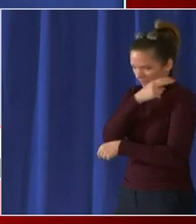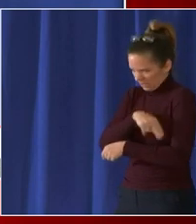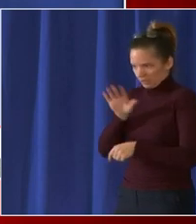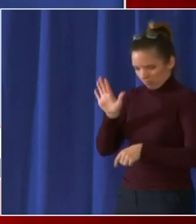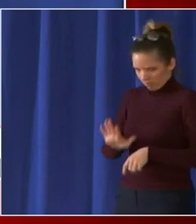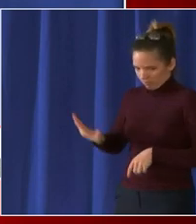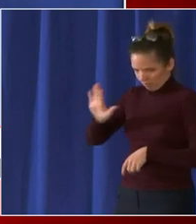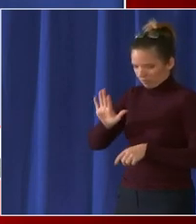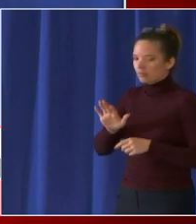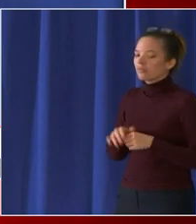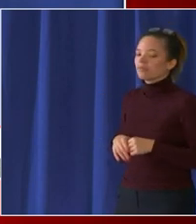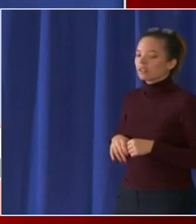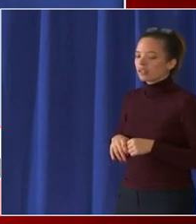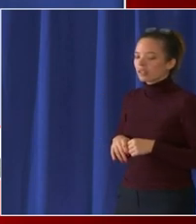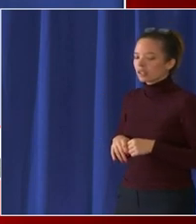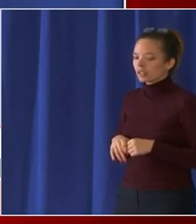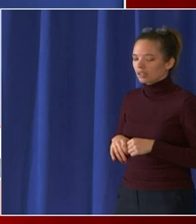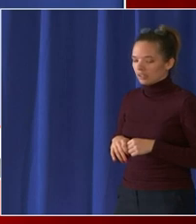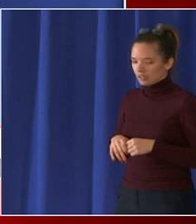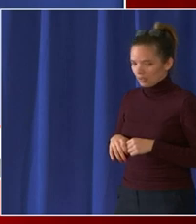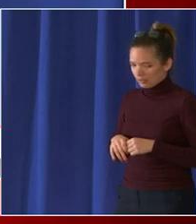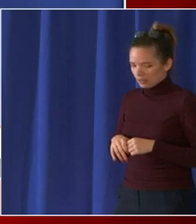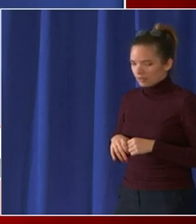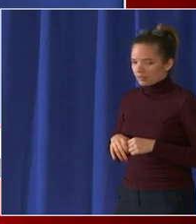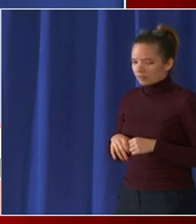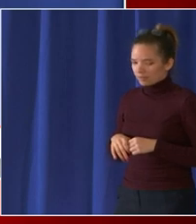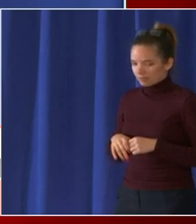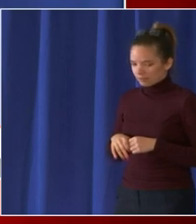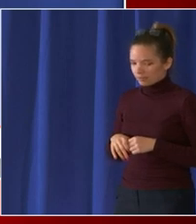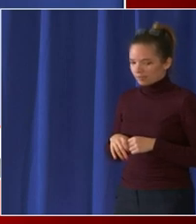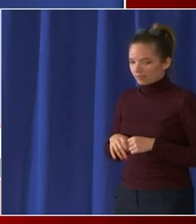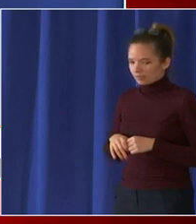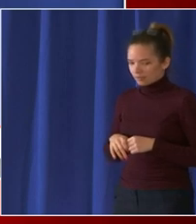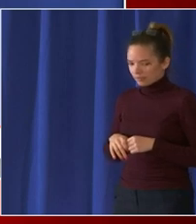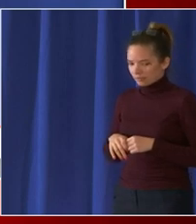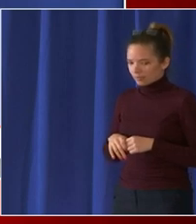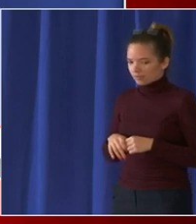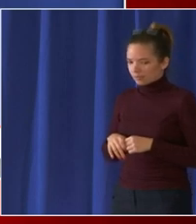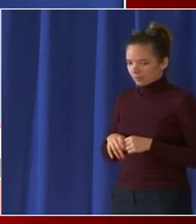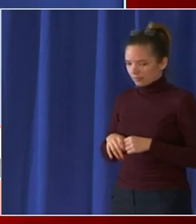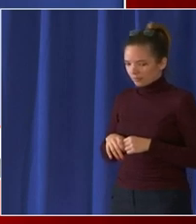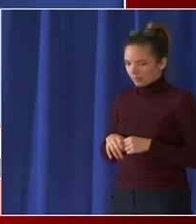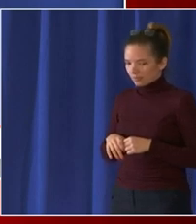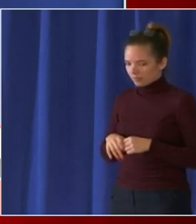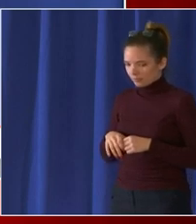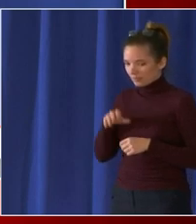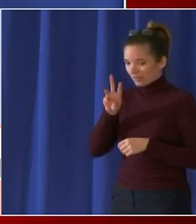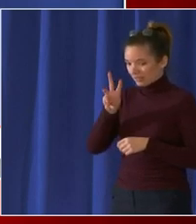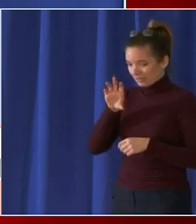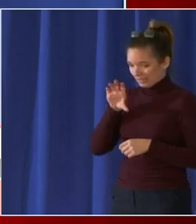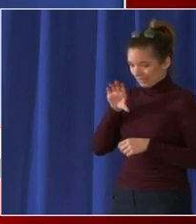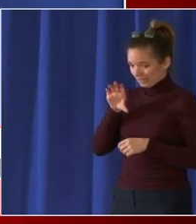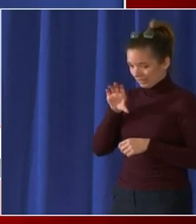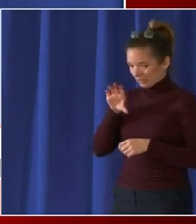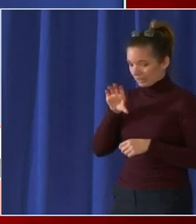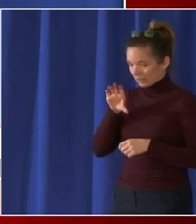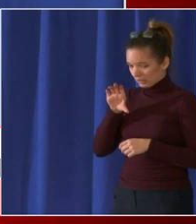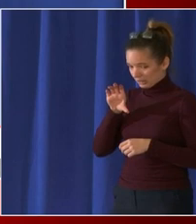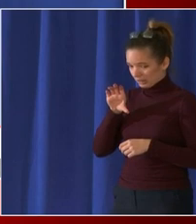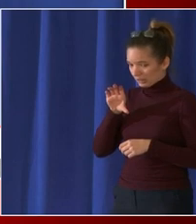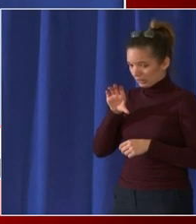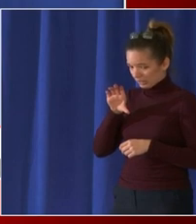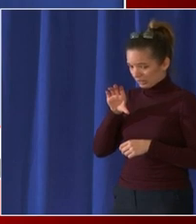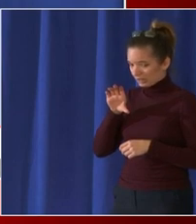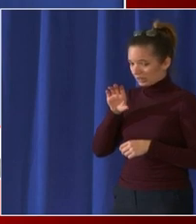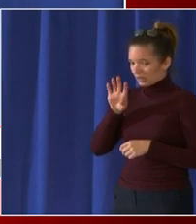volume of covid patients in the hospital of 624. it's important for a couple things to point out there